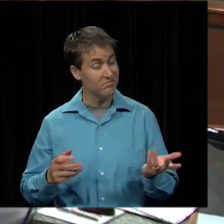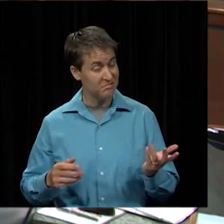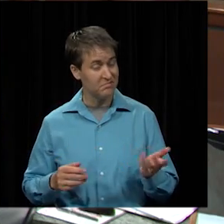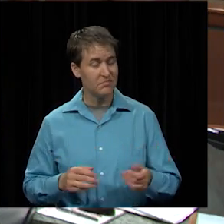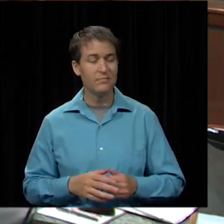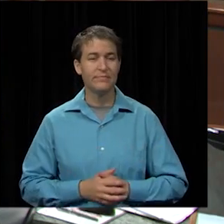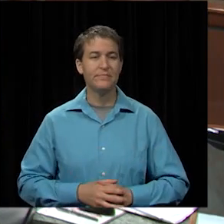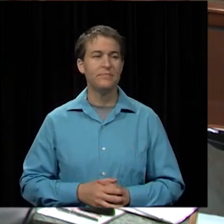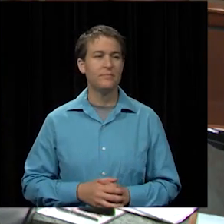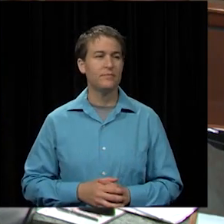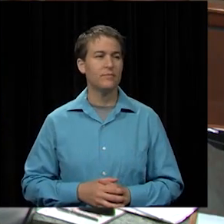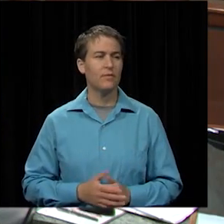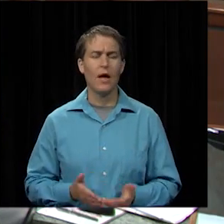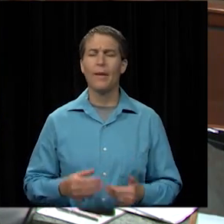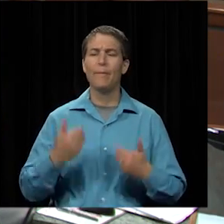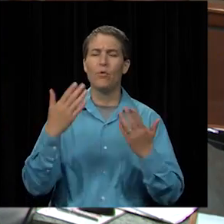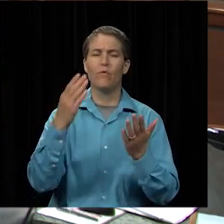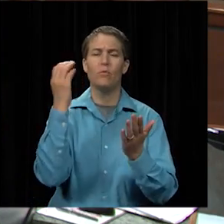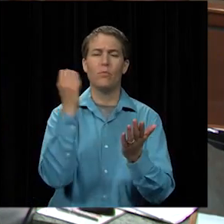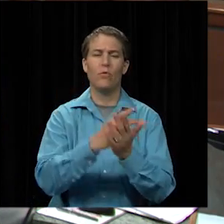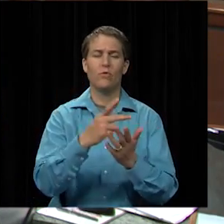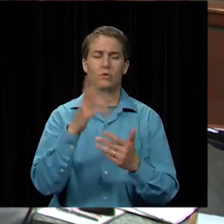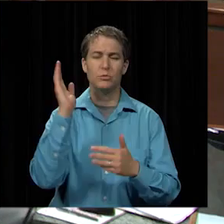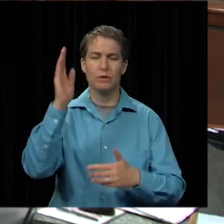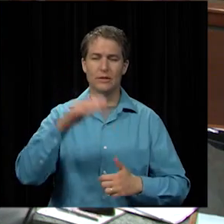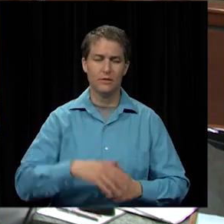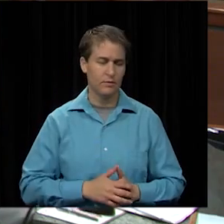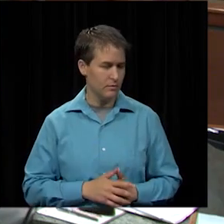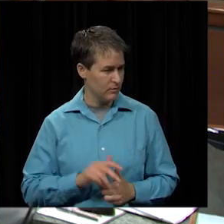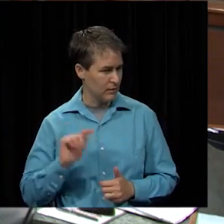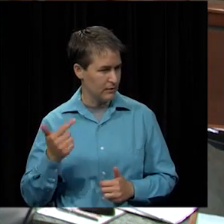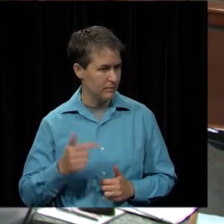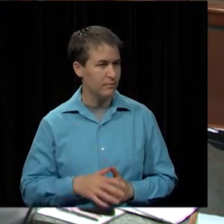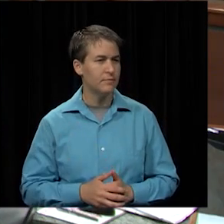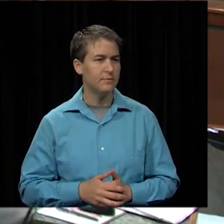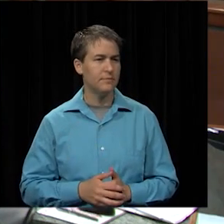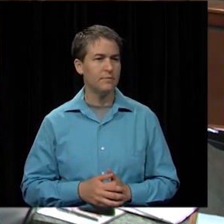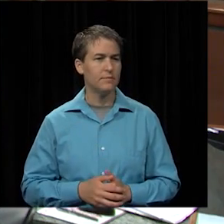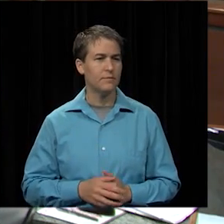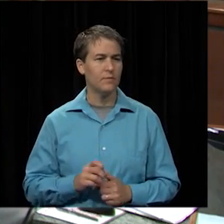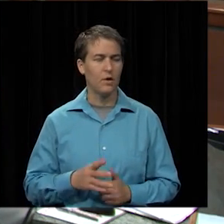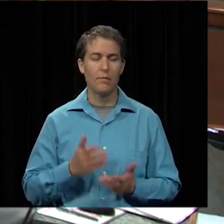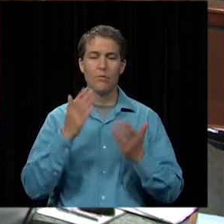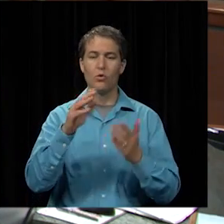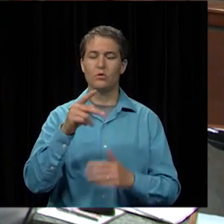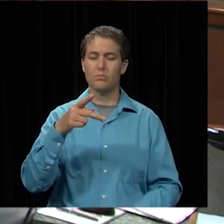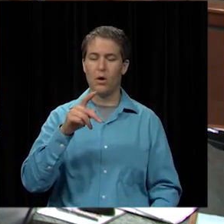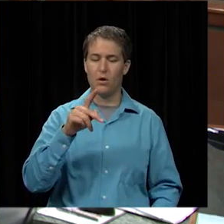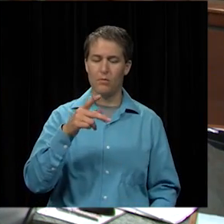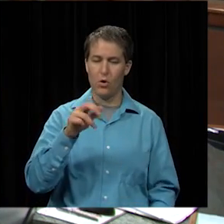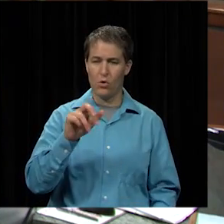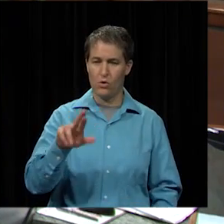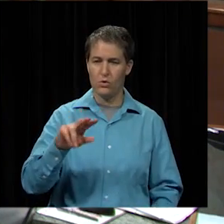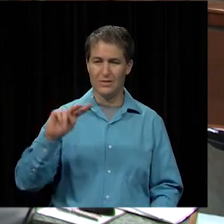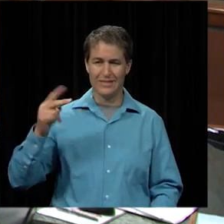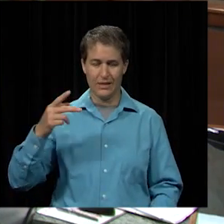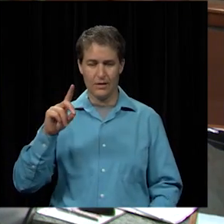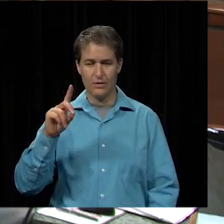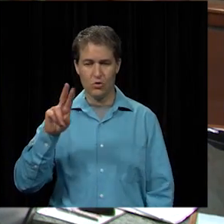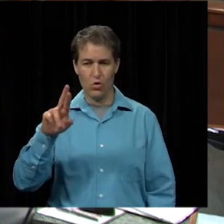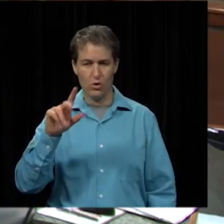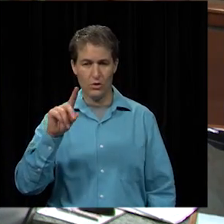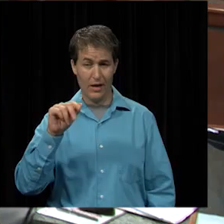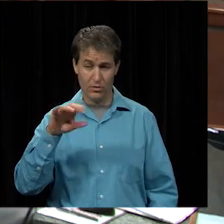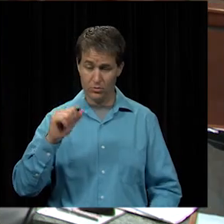That's good. I'd move for approval as presented. Second. All right. I have a motion by Mr. Parker, a second by Dr. Daniels.